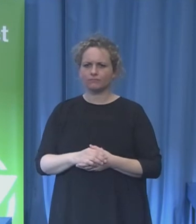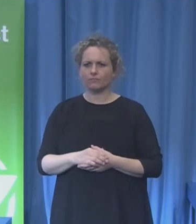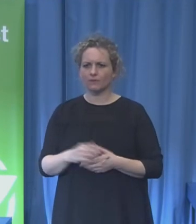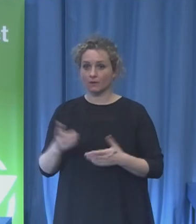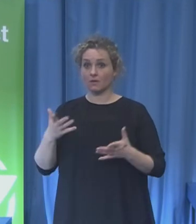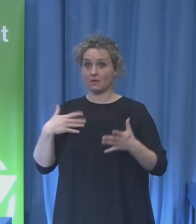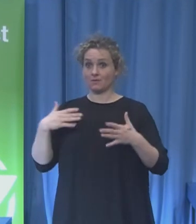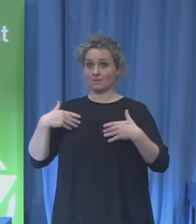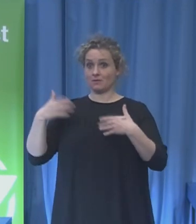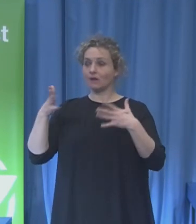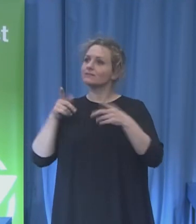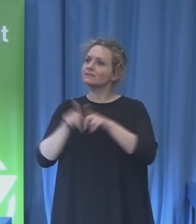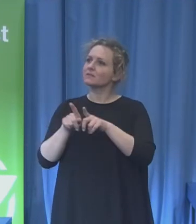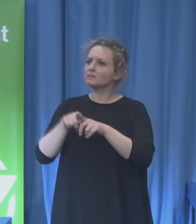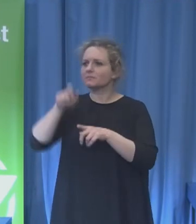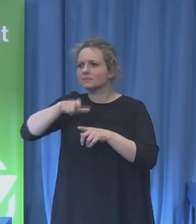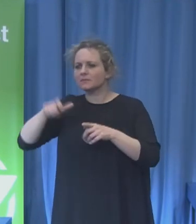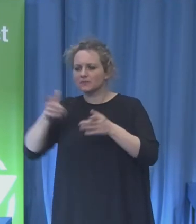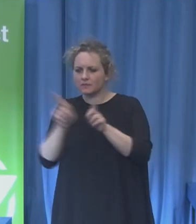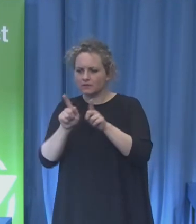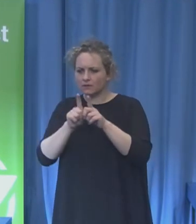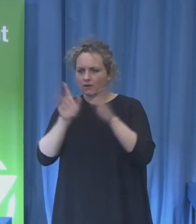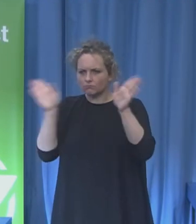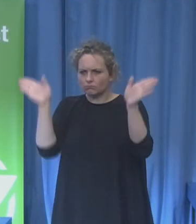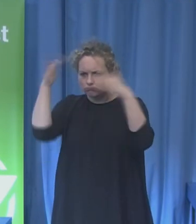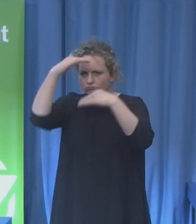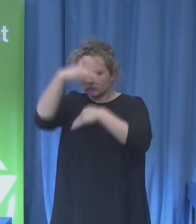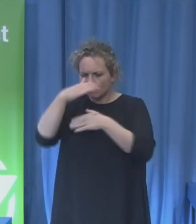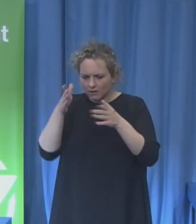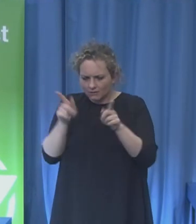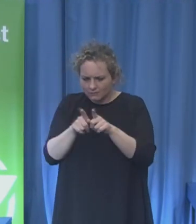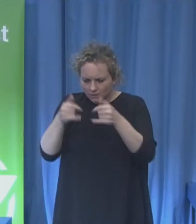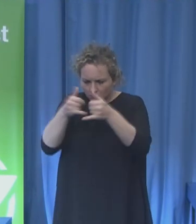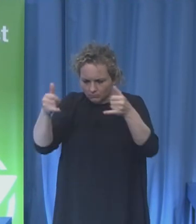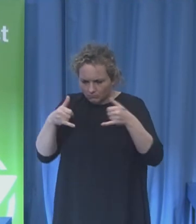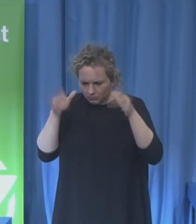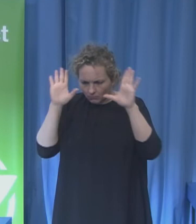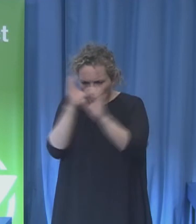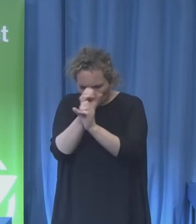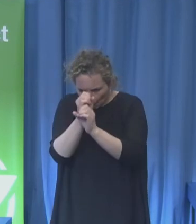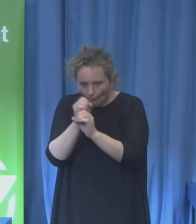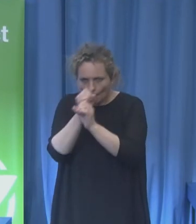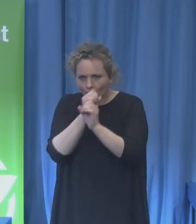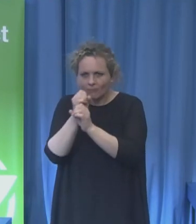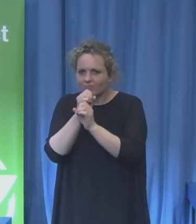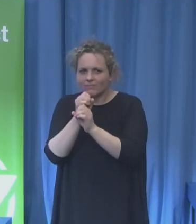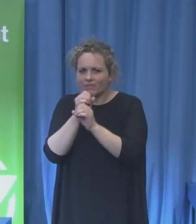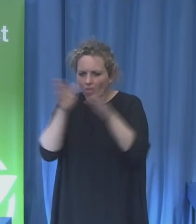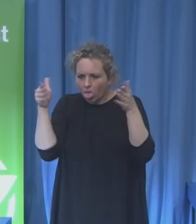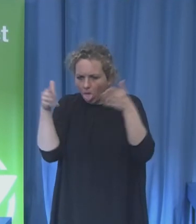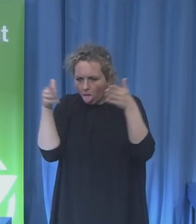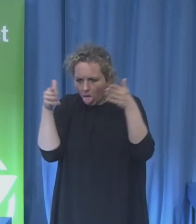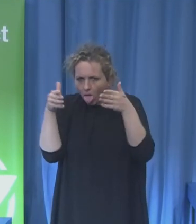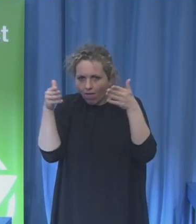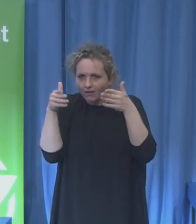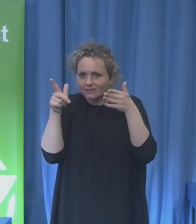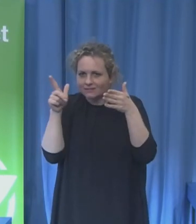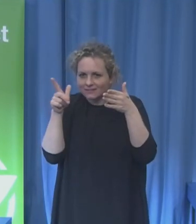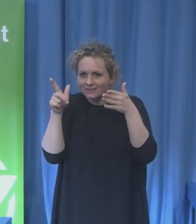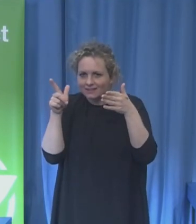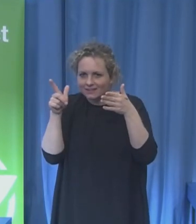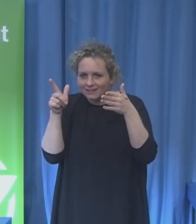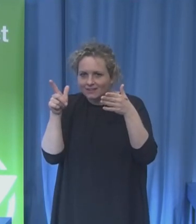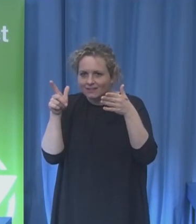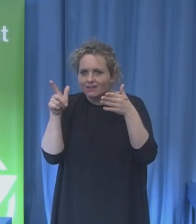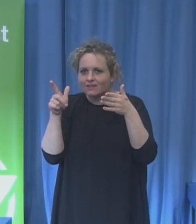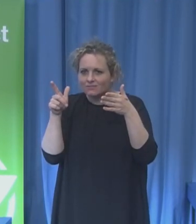And also saying that I'm just like everybody else. I'm part of society. I'm not special. I'm